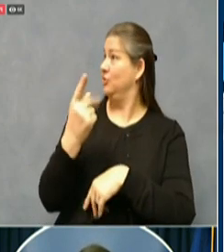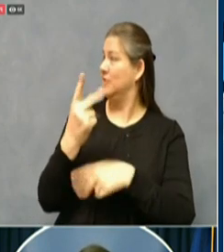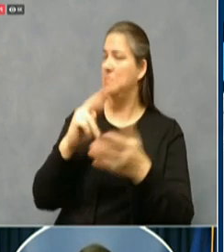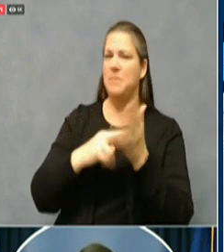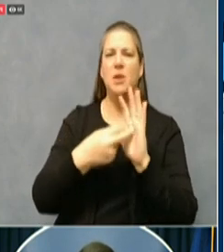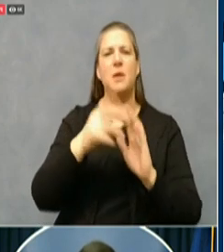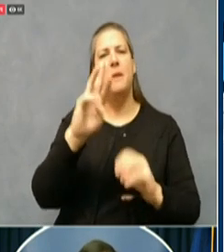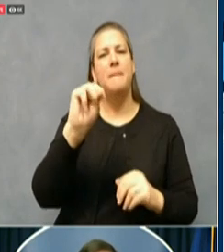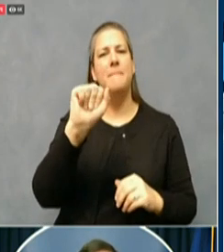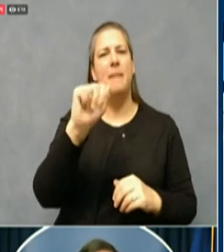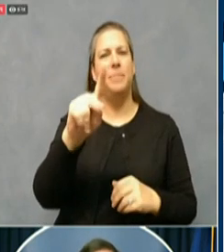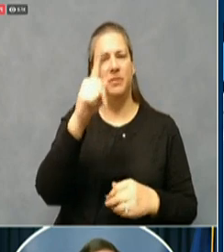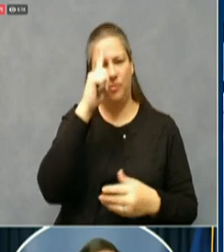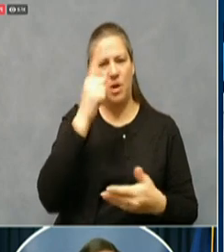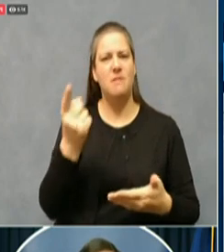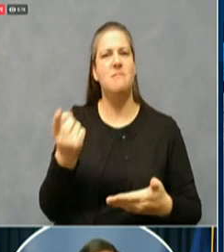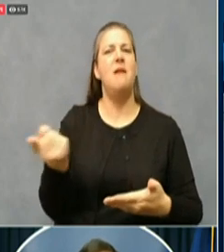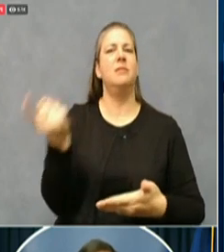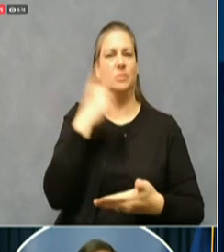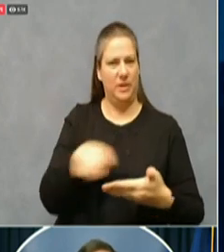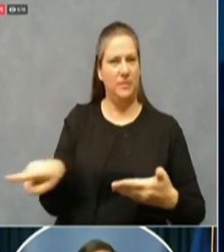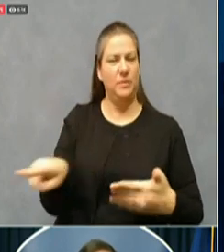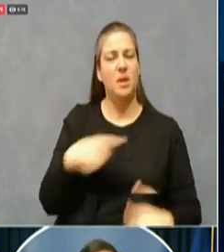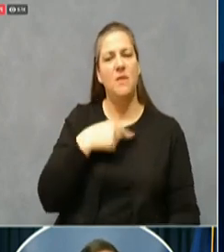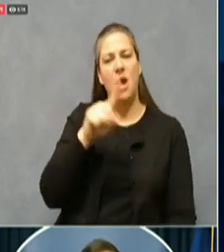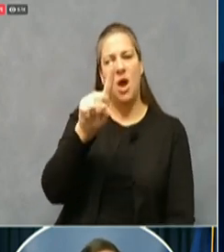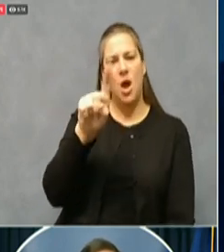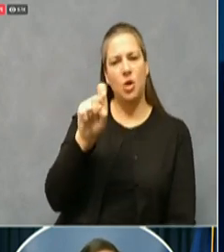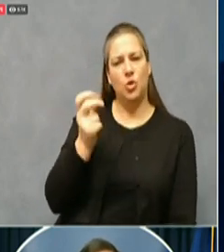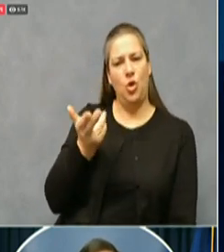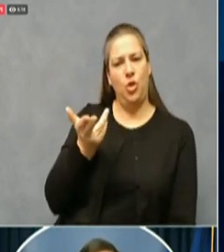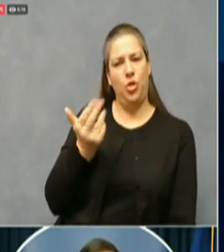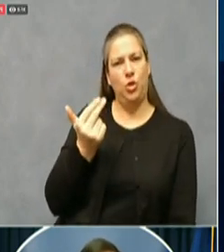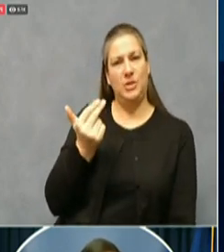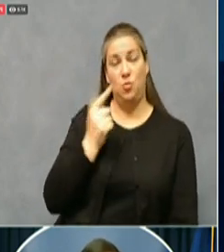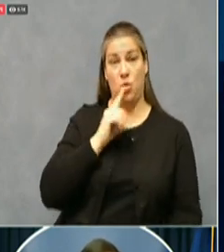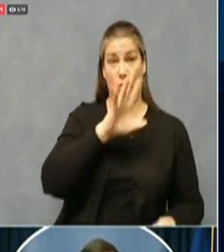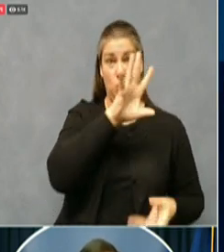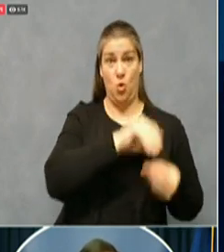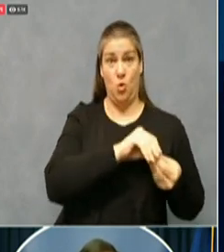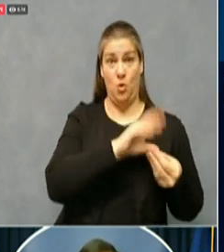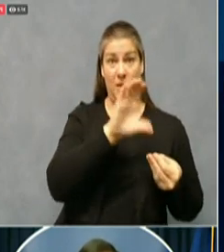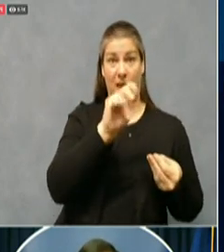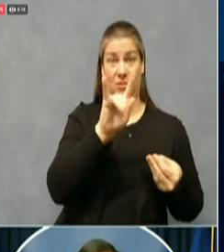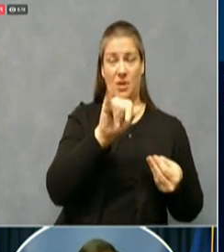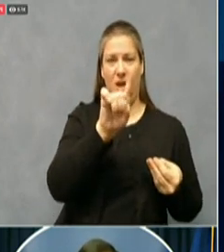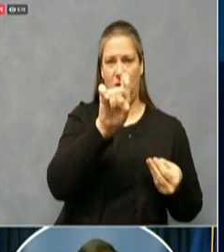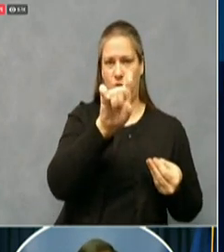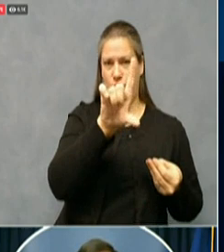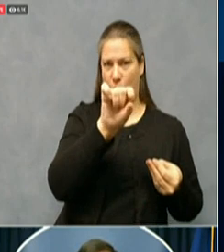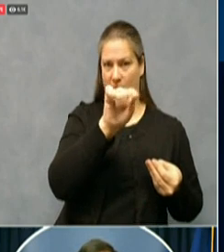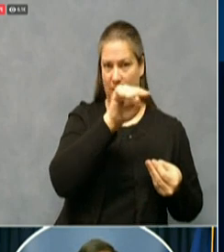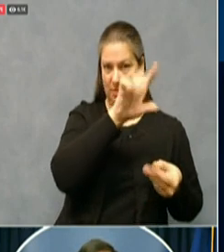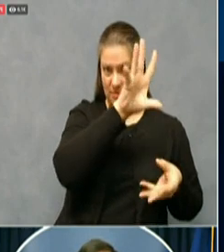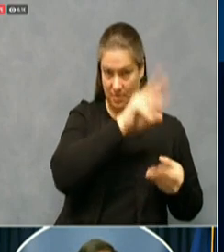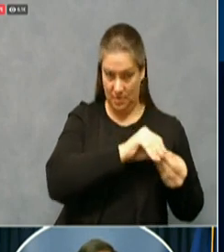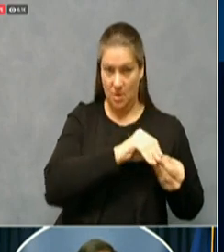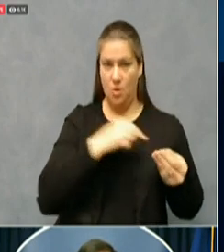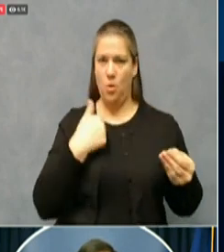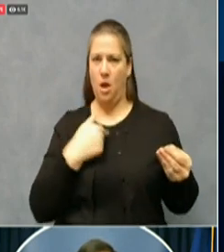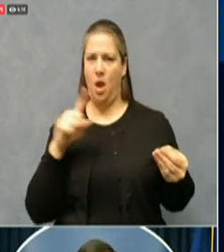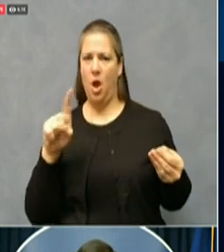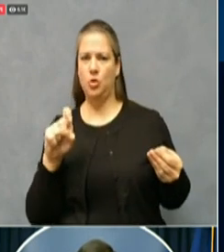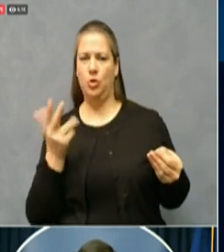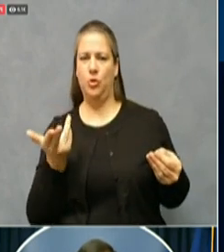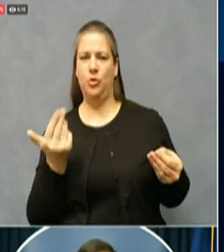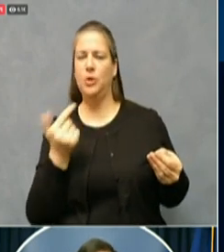We have 113 of 120 of our counties that are in the red zone. That means that the